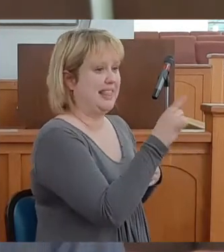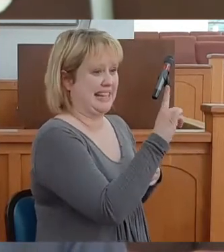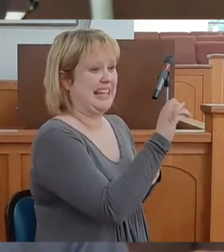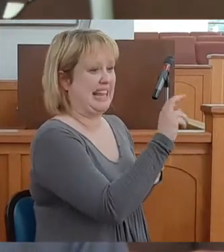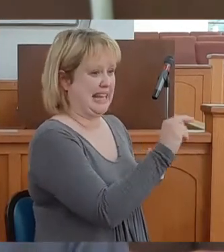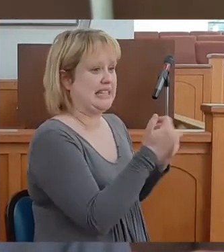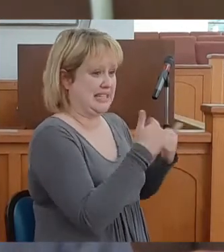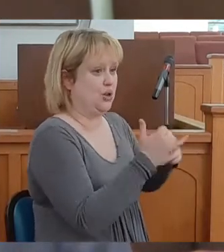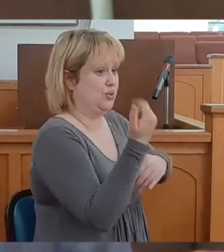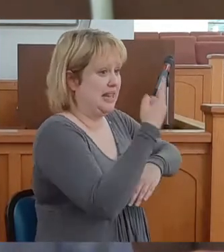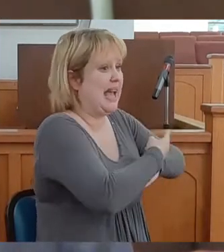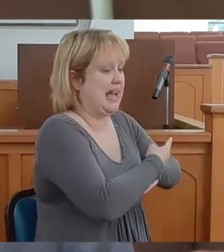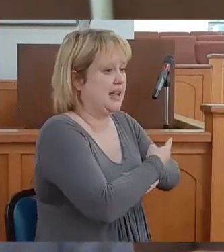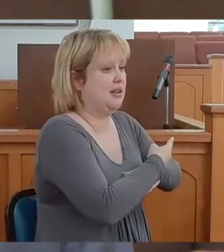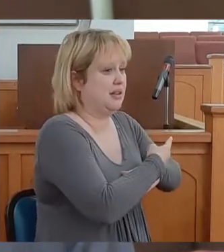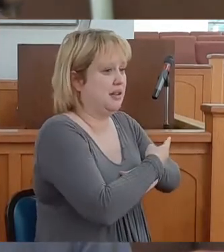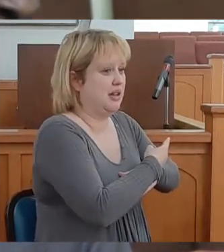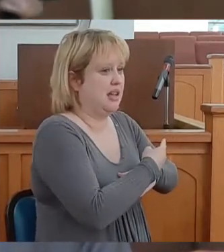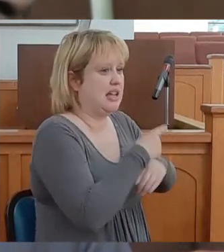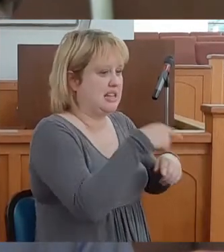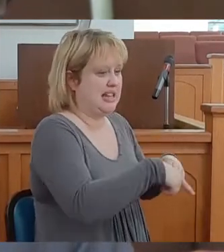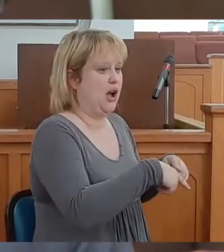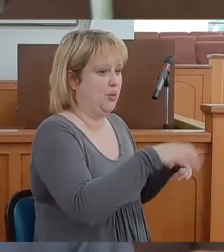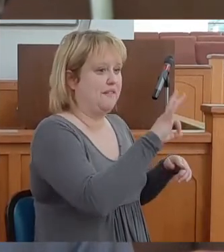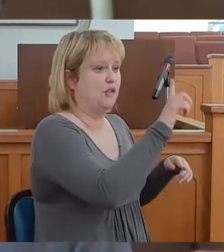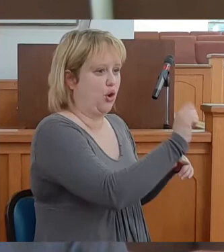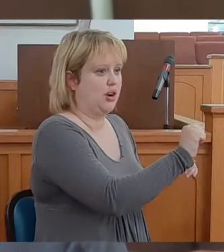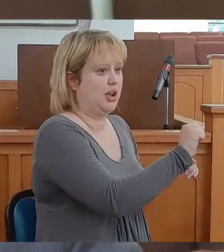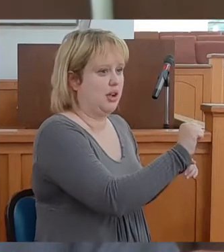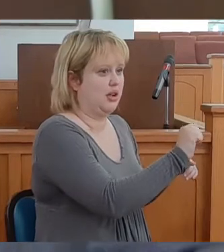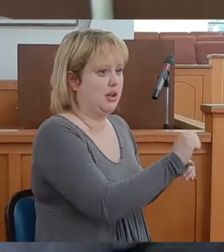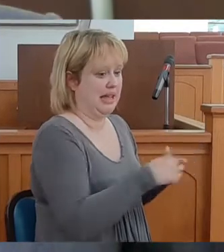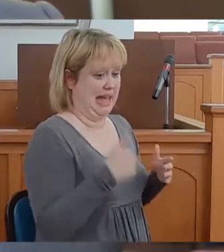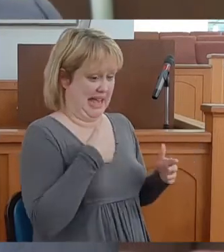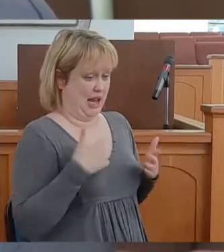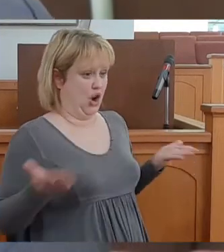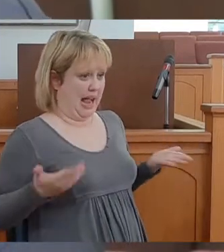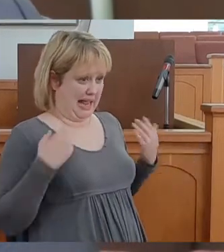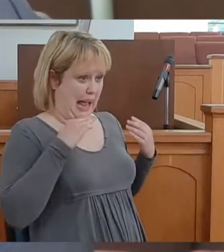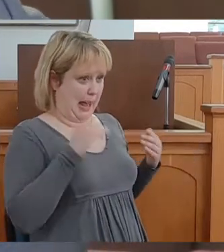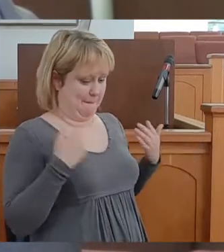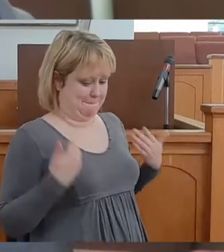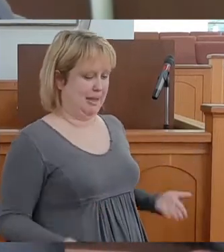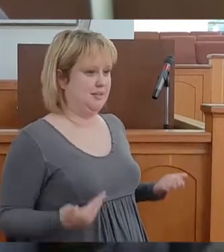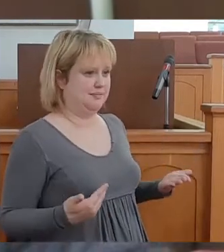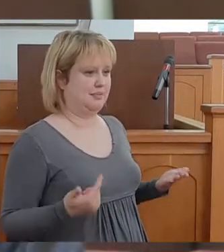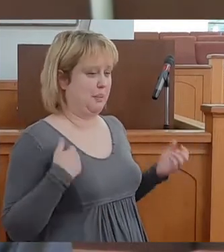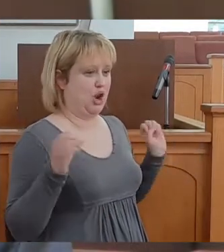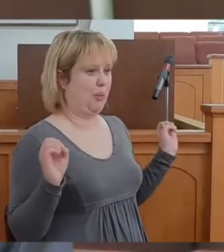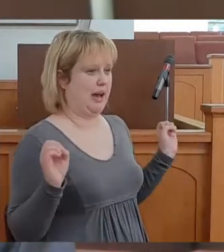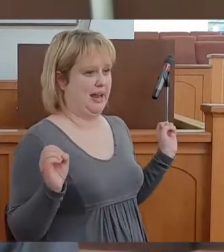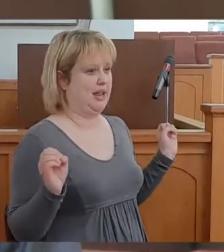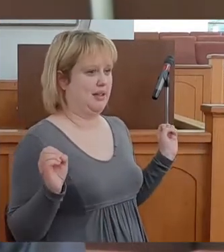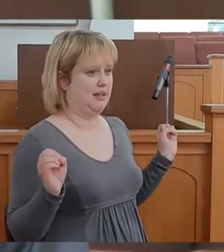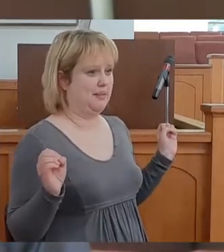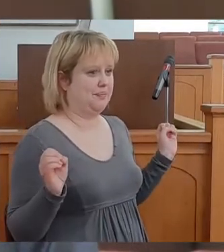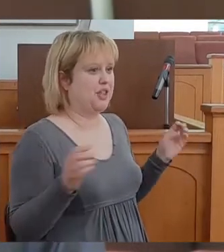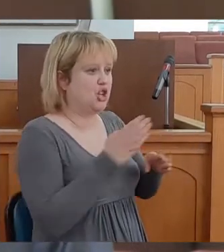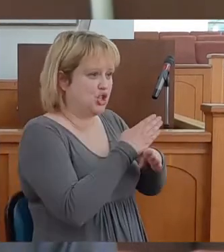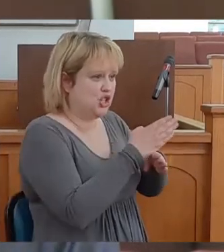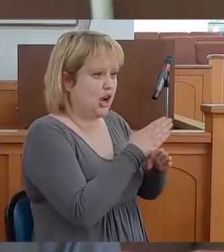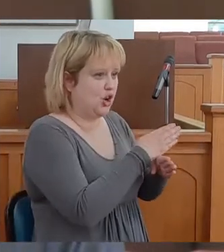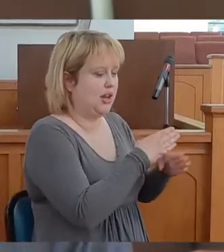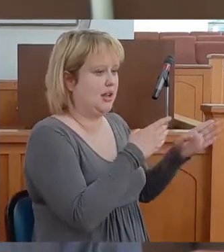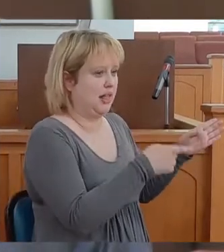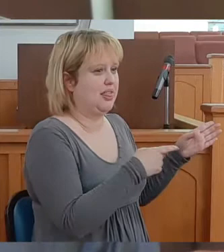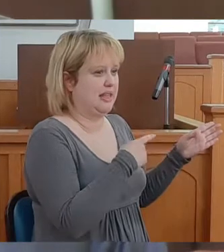to this day down in Florida, and here I am, a nobody, sharing